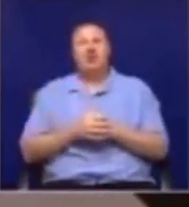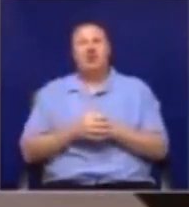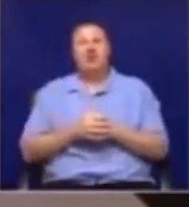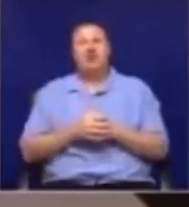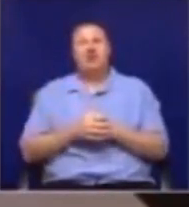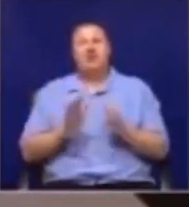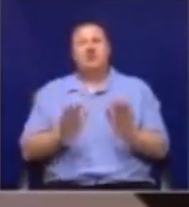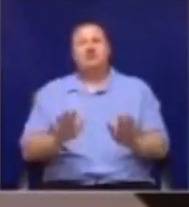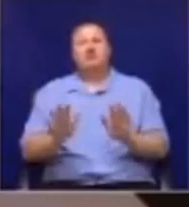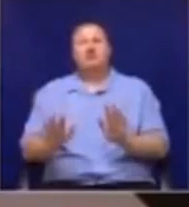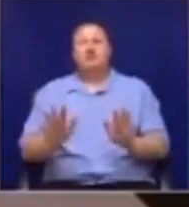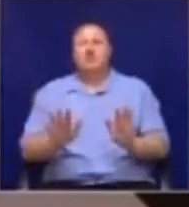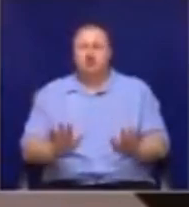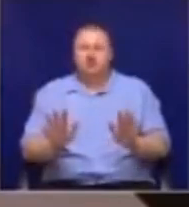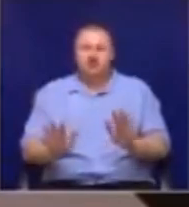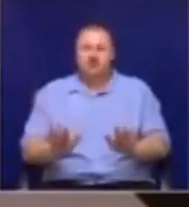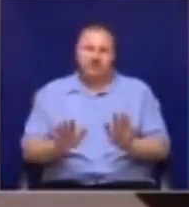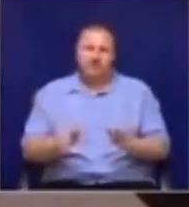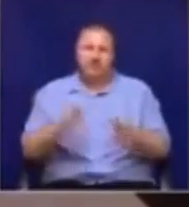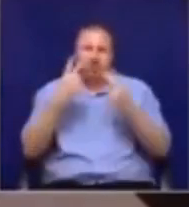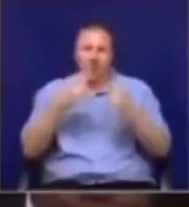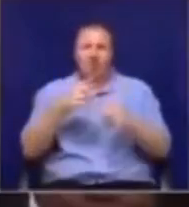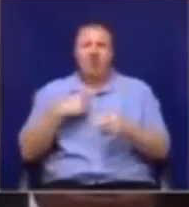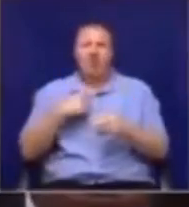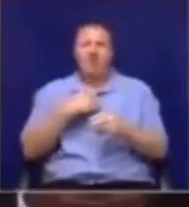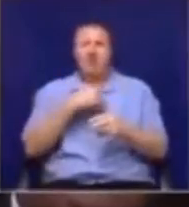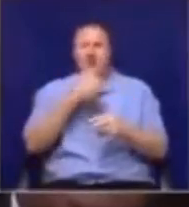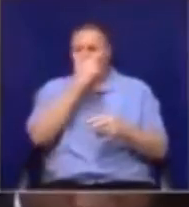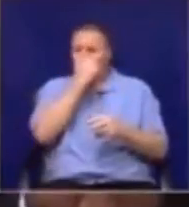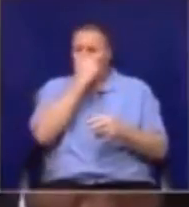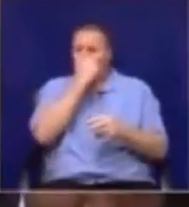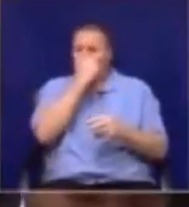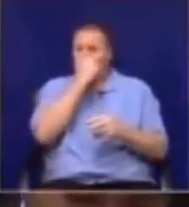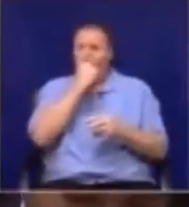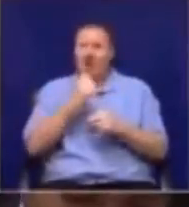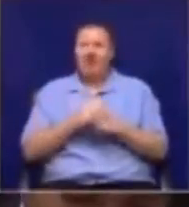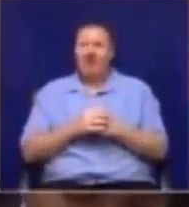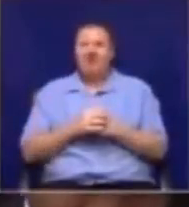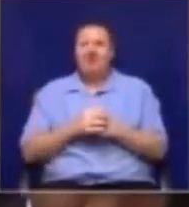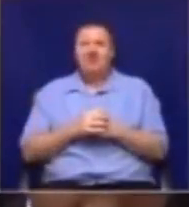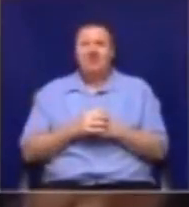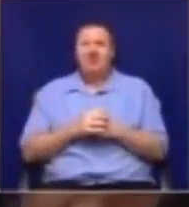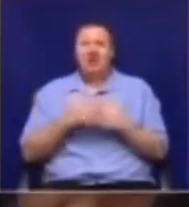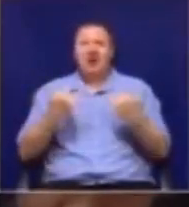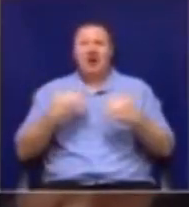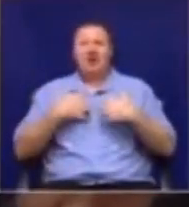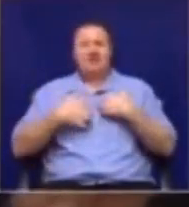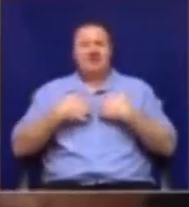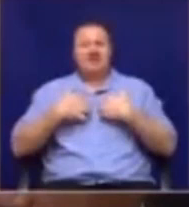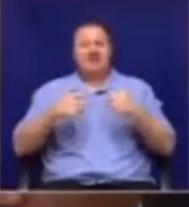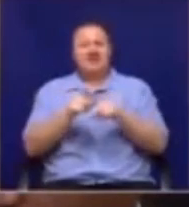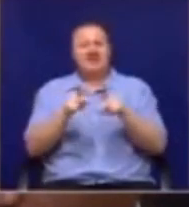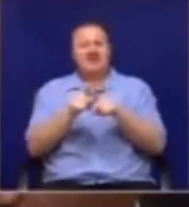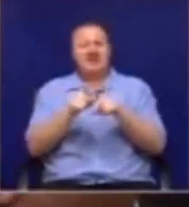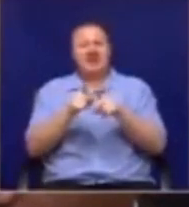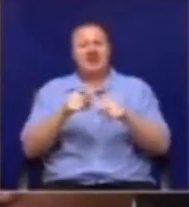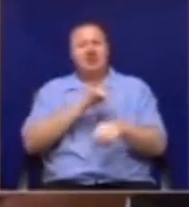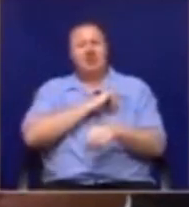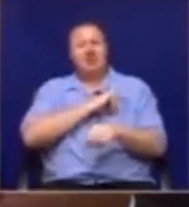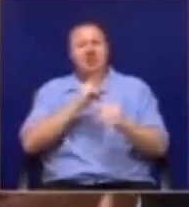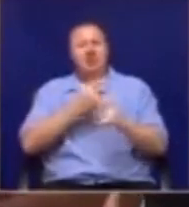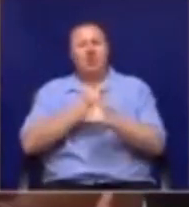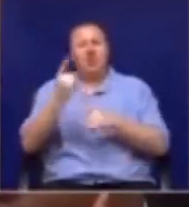Order, order, order, Honourable Members, order, you sound always excited as when the Springboks won the World Cup,